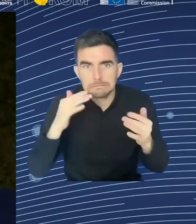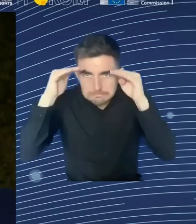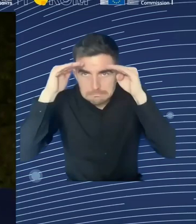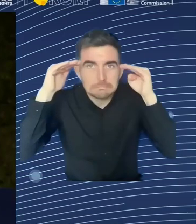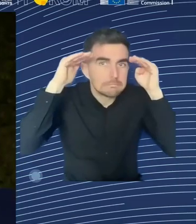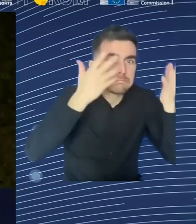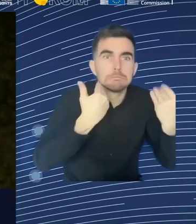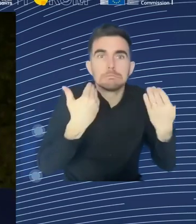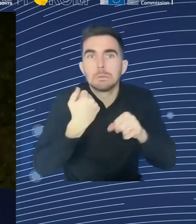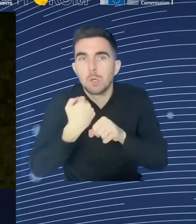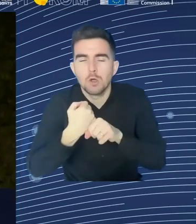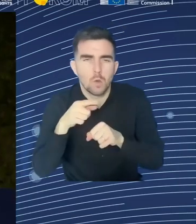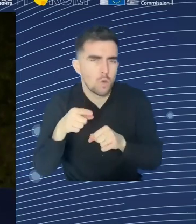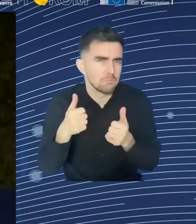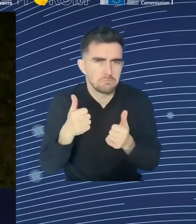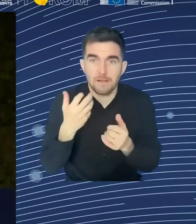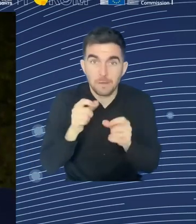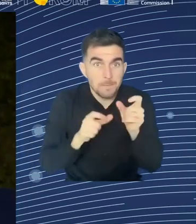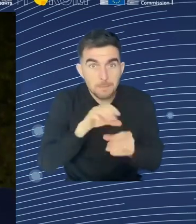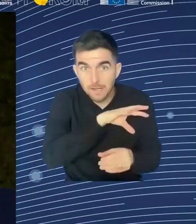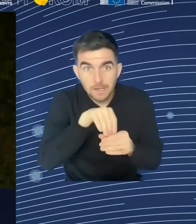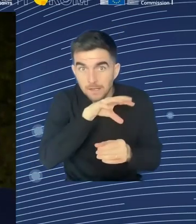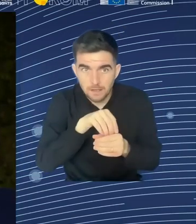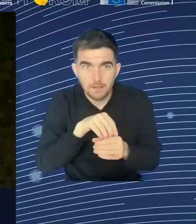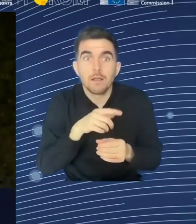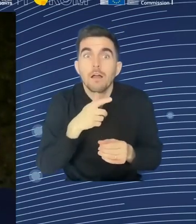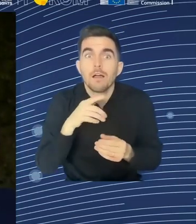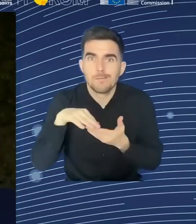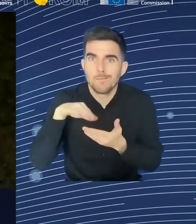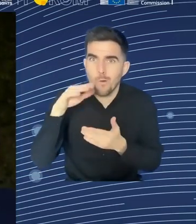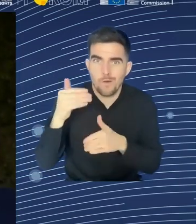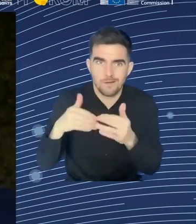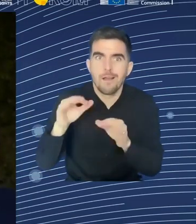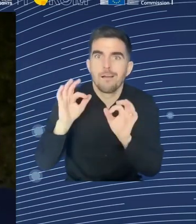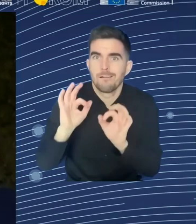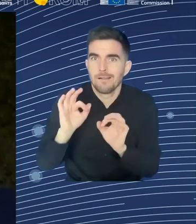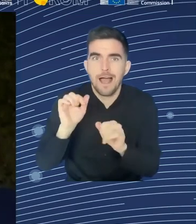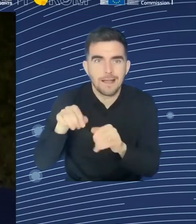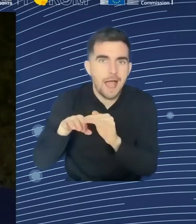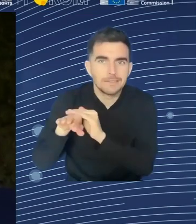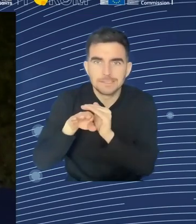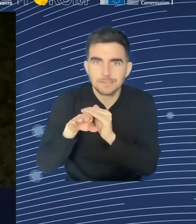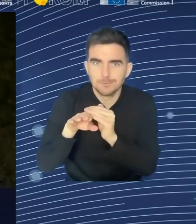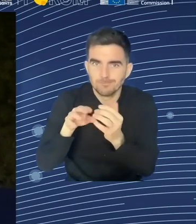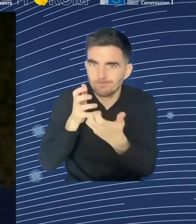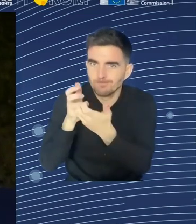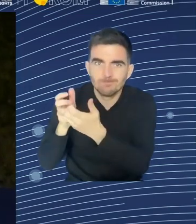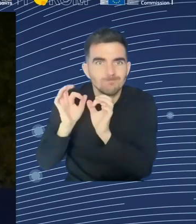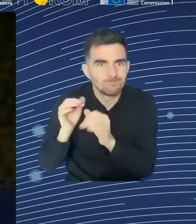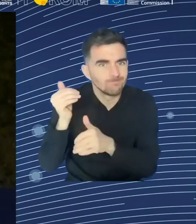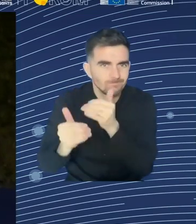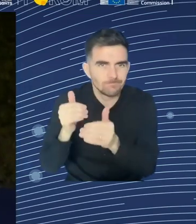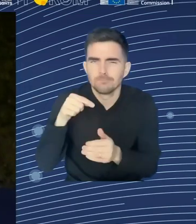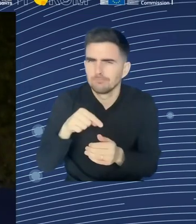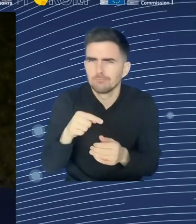But what is also true is that we really have to do a lot of effort to reskill this population, which gets us to the first